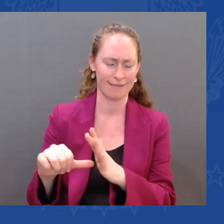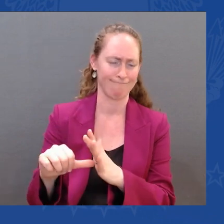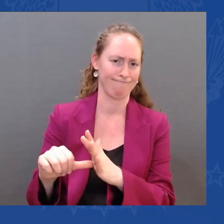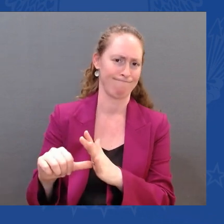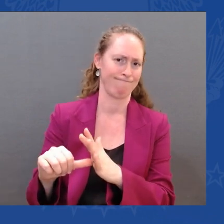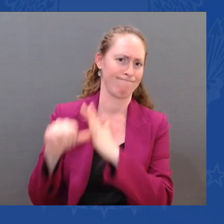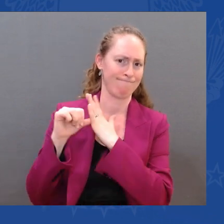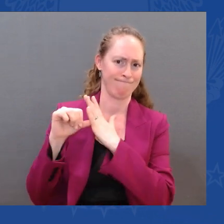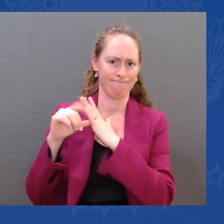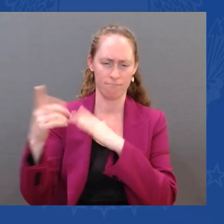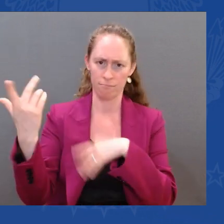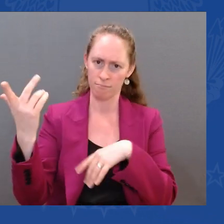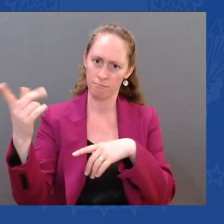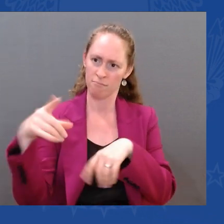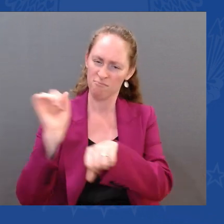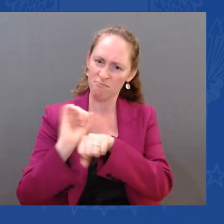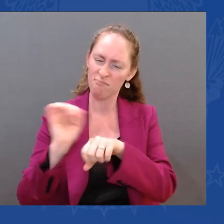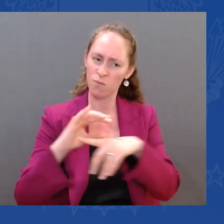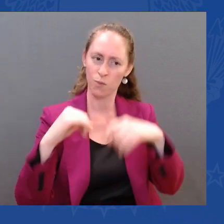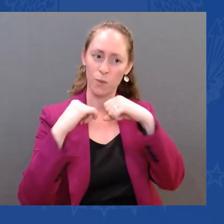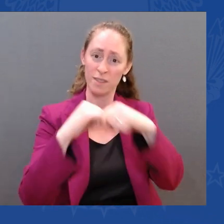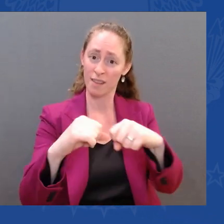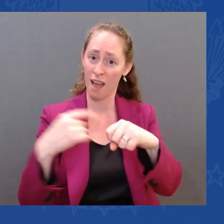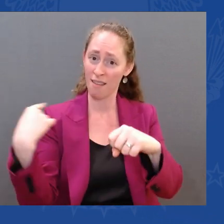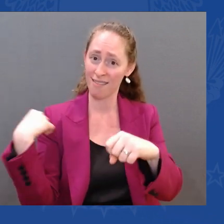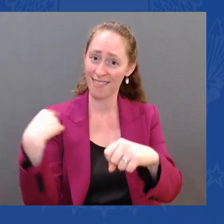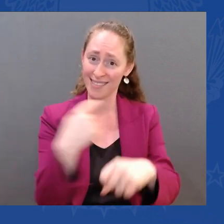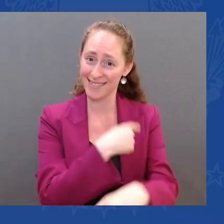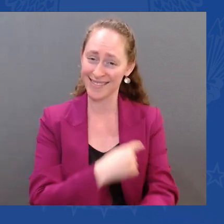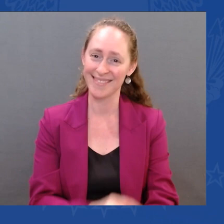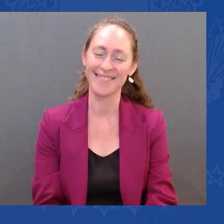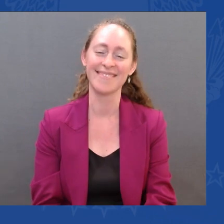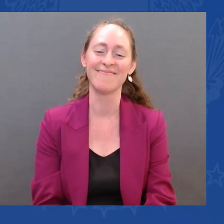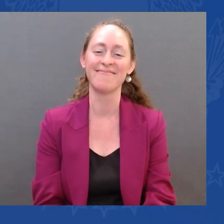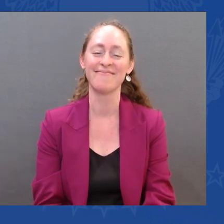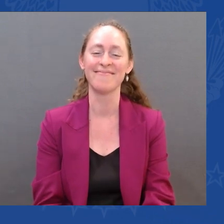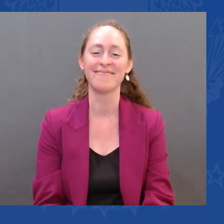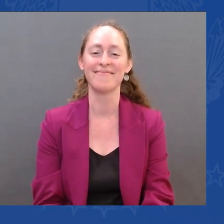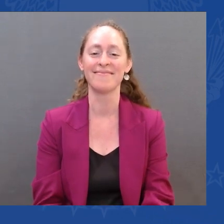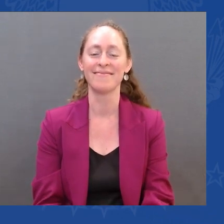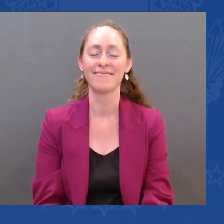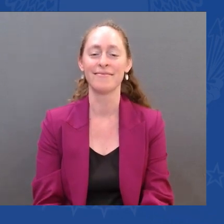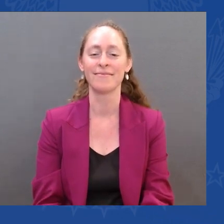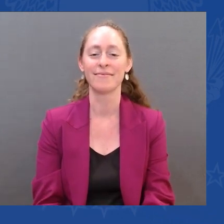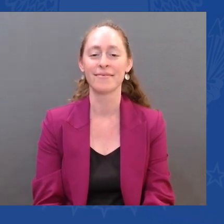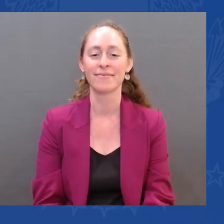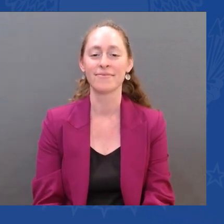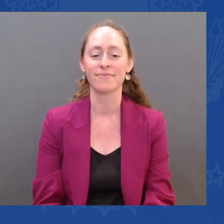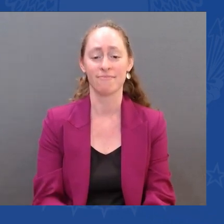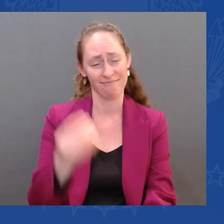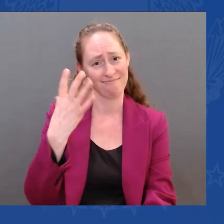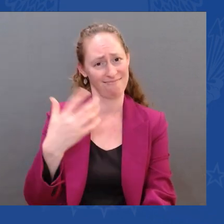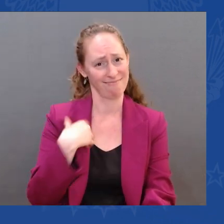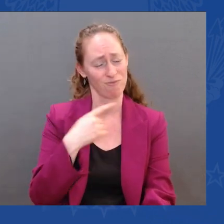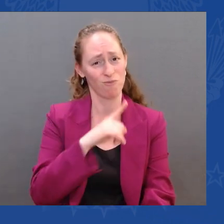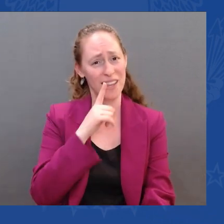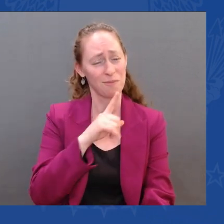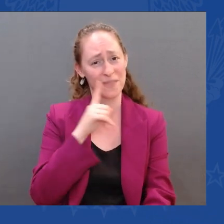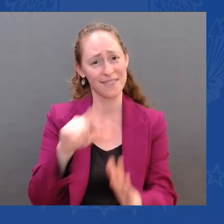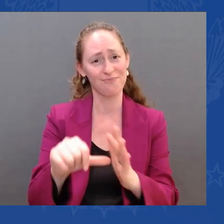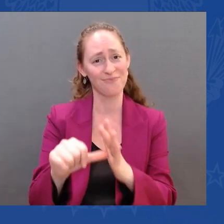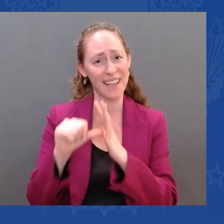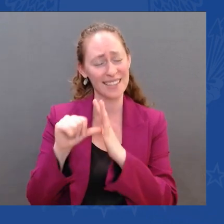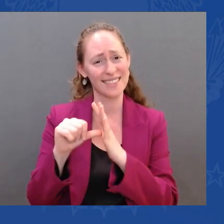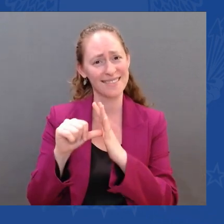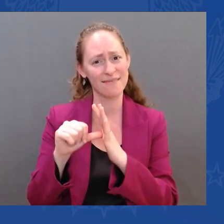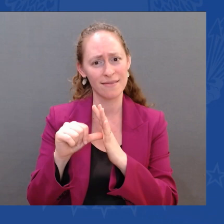I still marvel at the idea that somebody jumps out of a perfectly good helicopter in